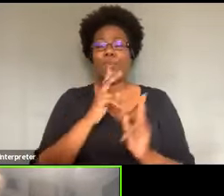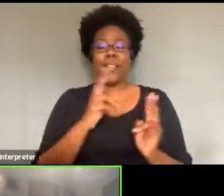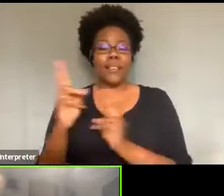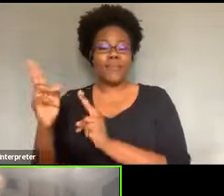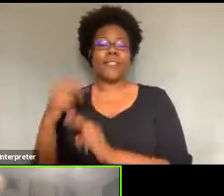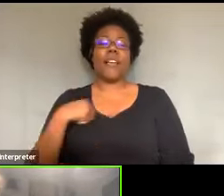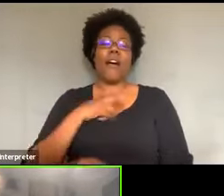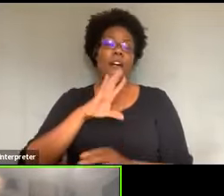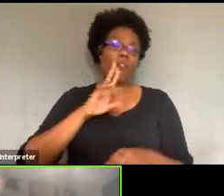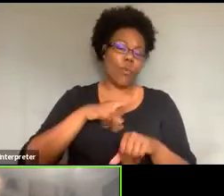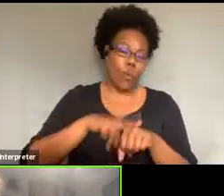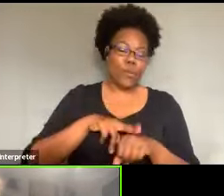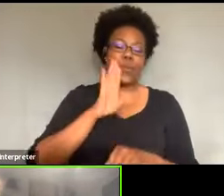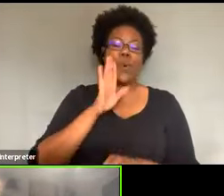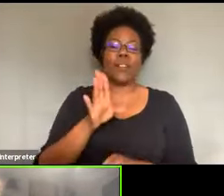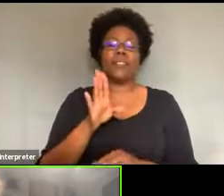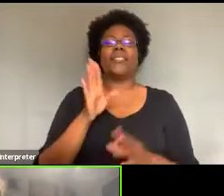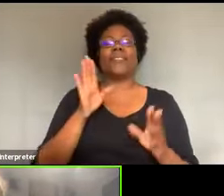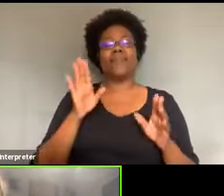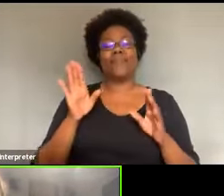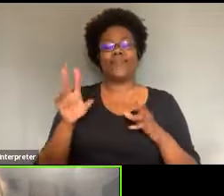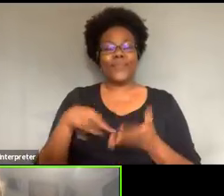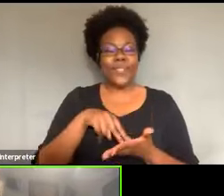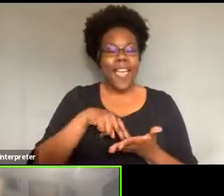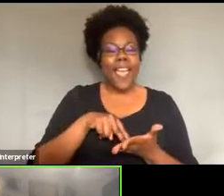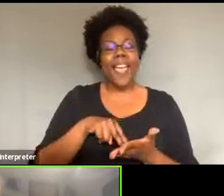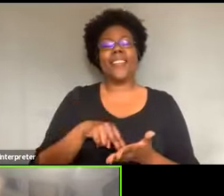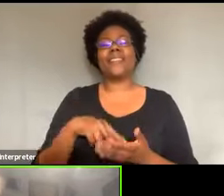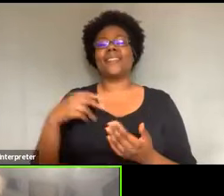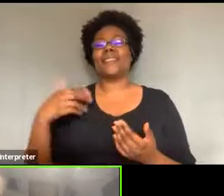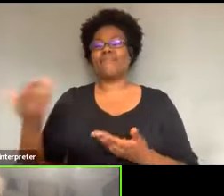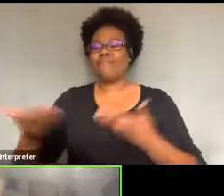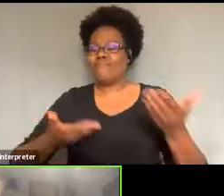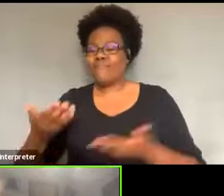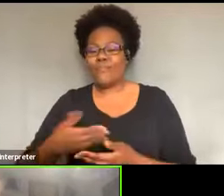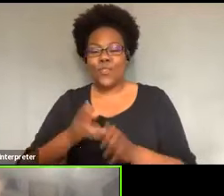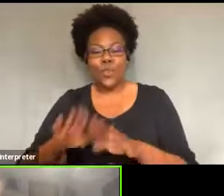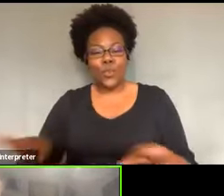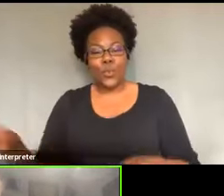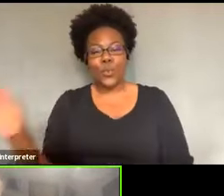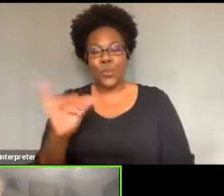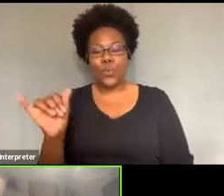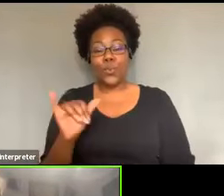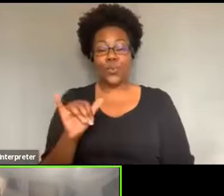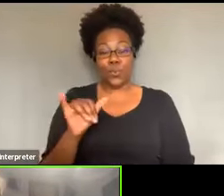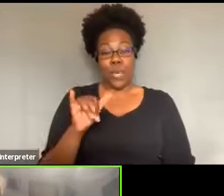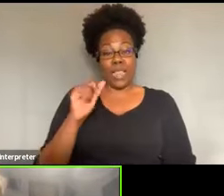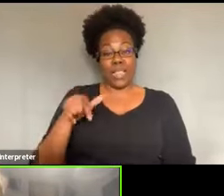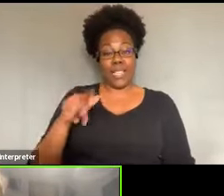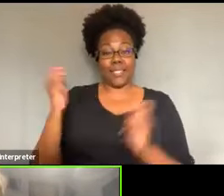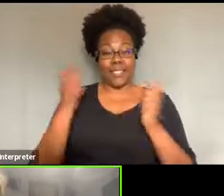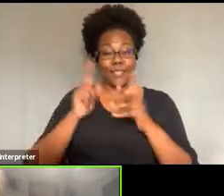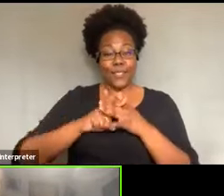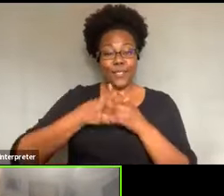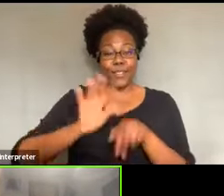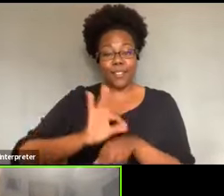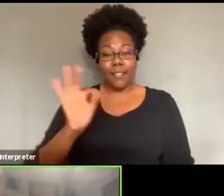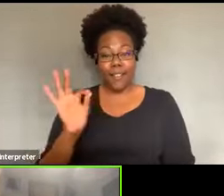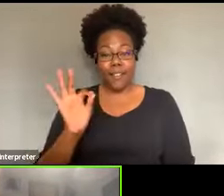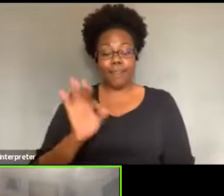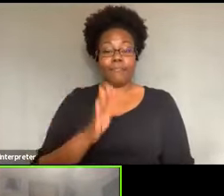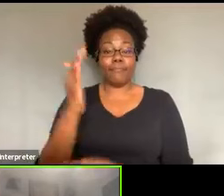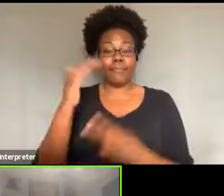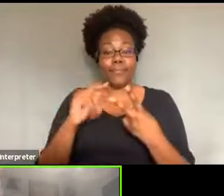with our children, um, starting off kicking off at nine o'clock. Um, at 10 o'clock we have dance as a